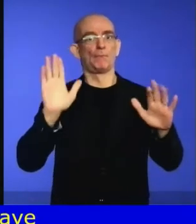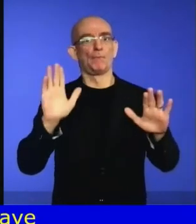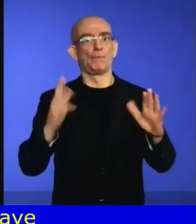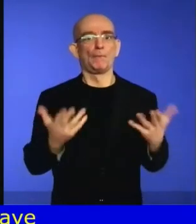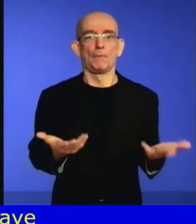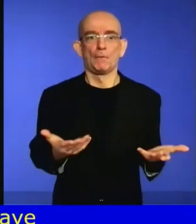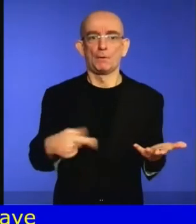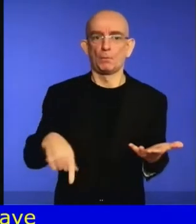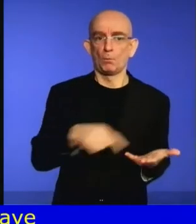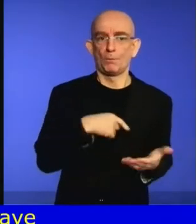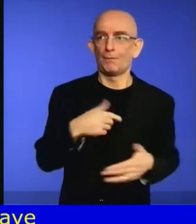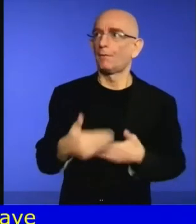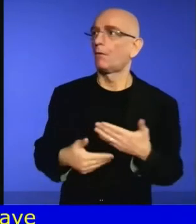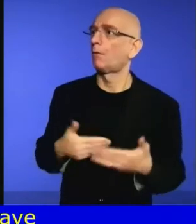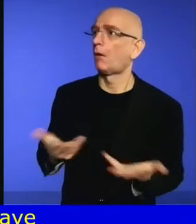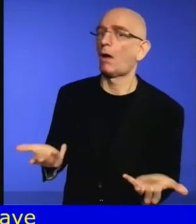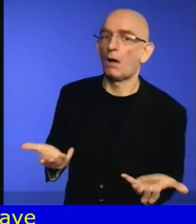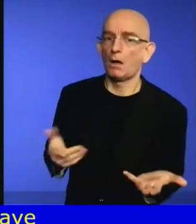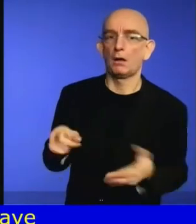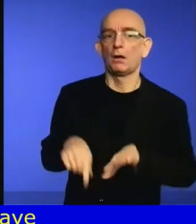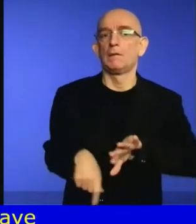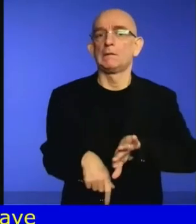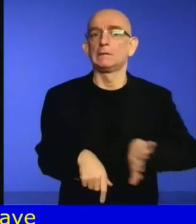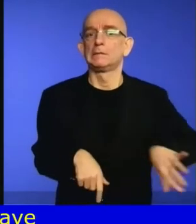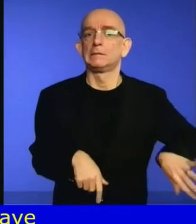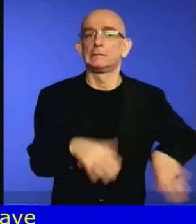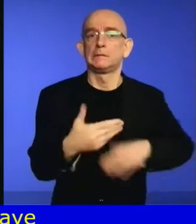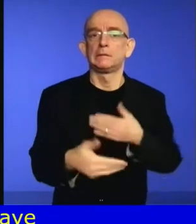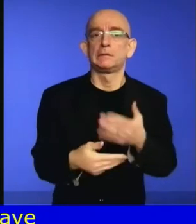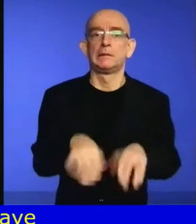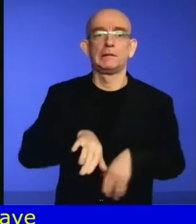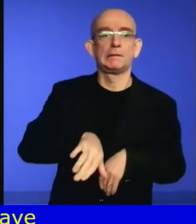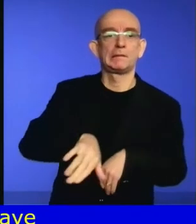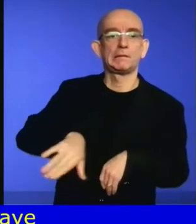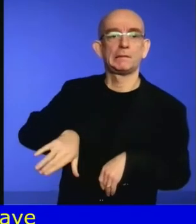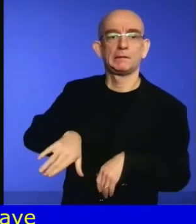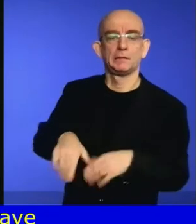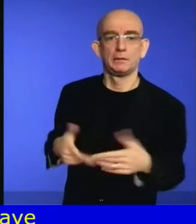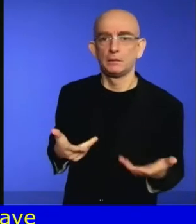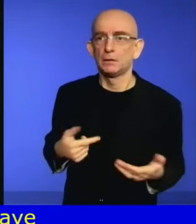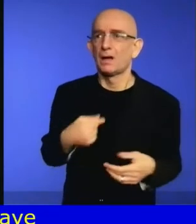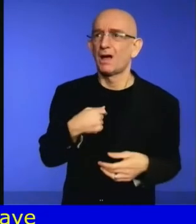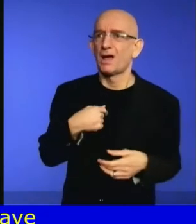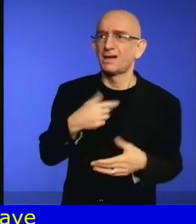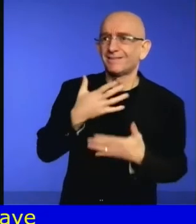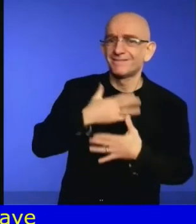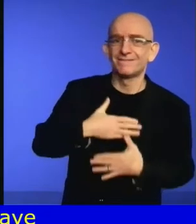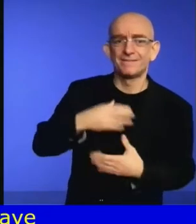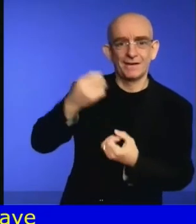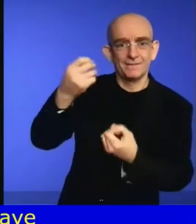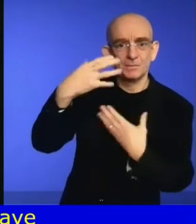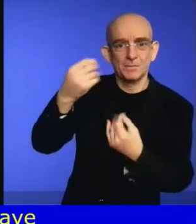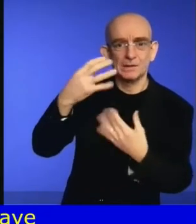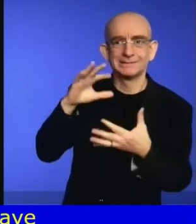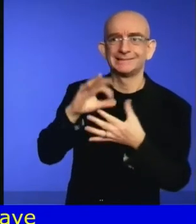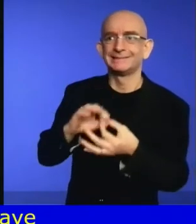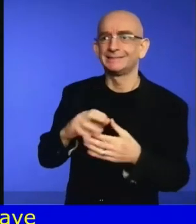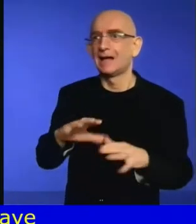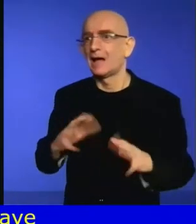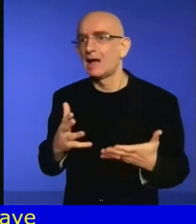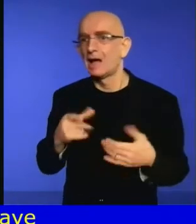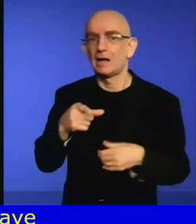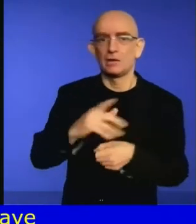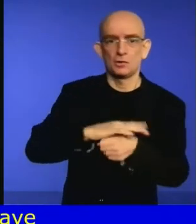response effort to all government levels. It's the system we rely on